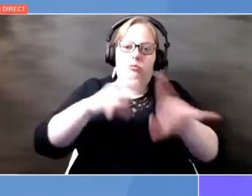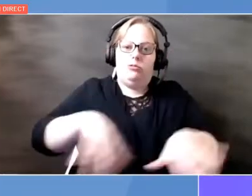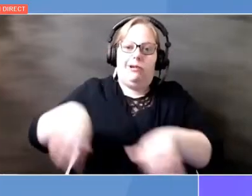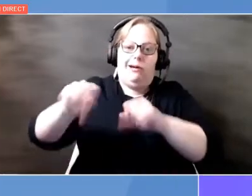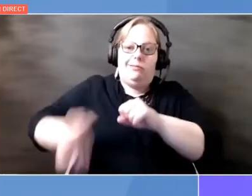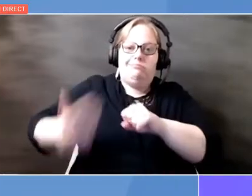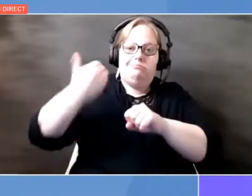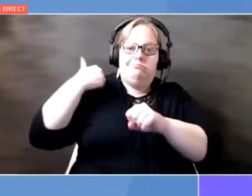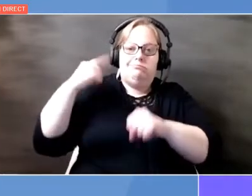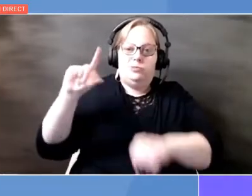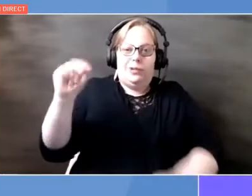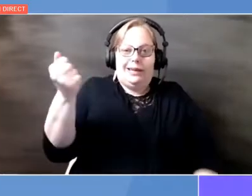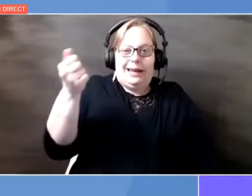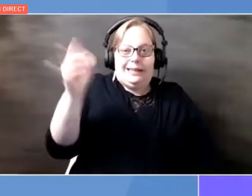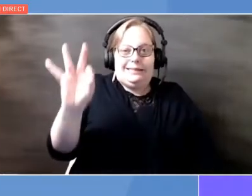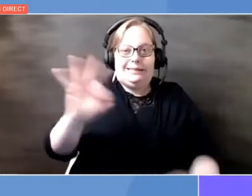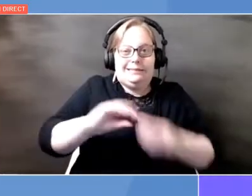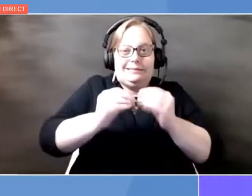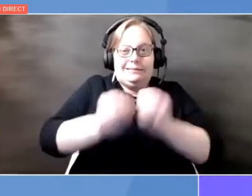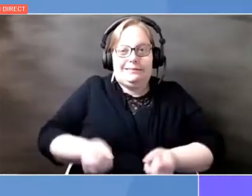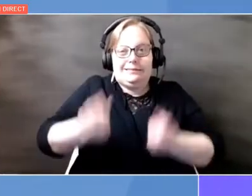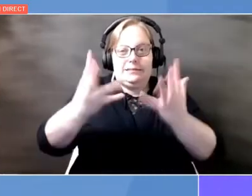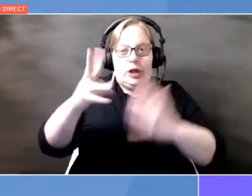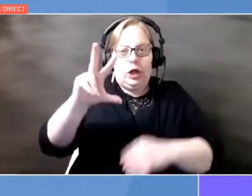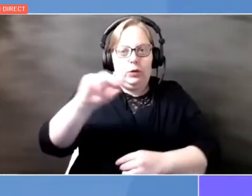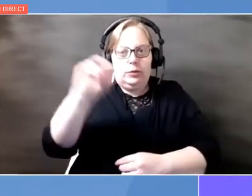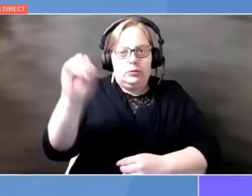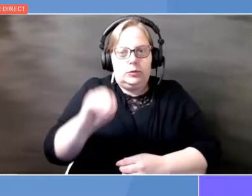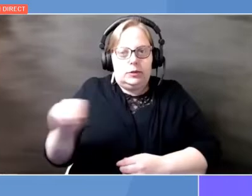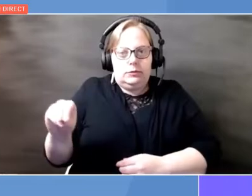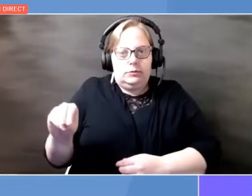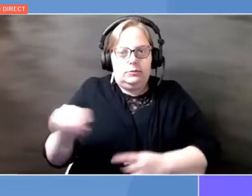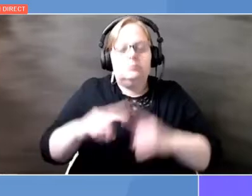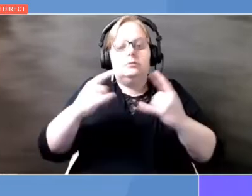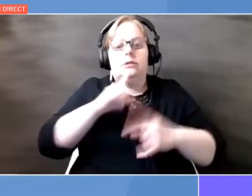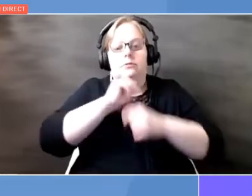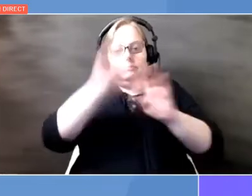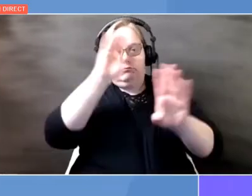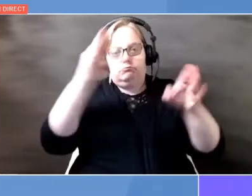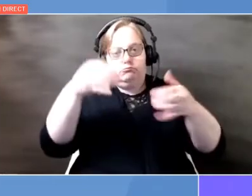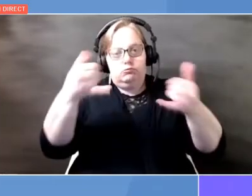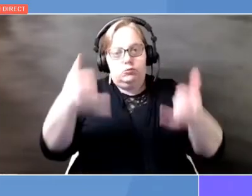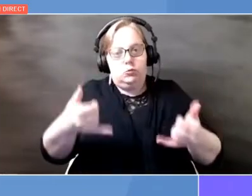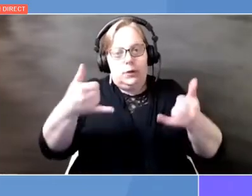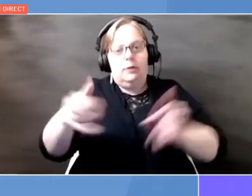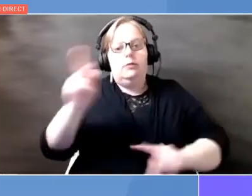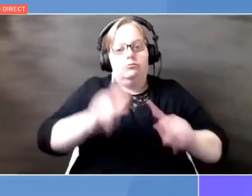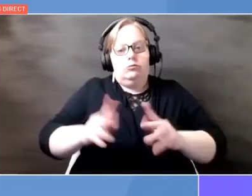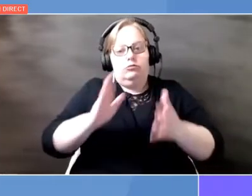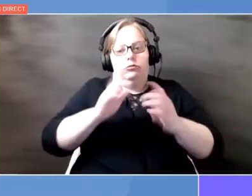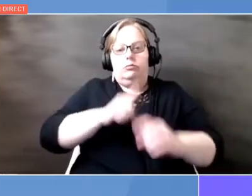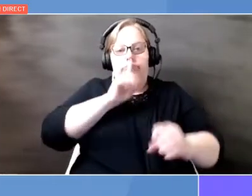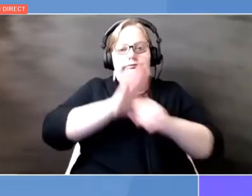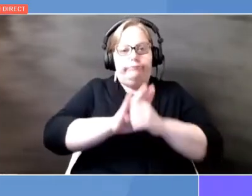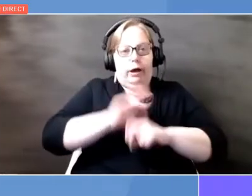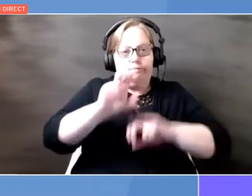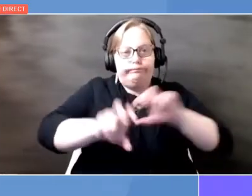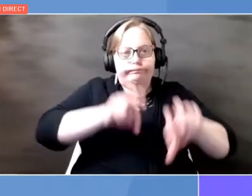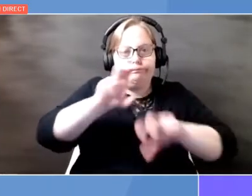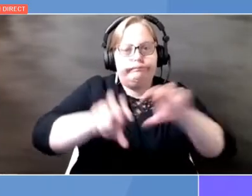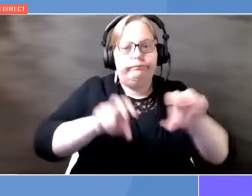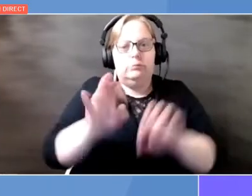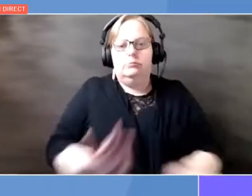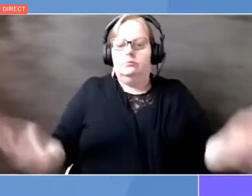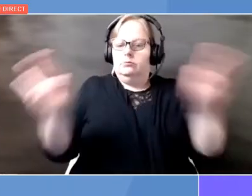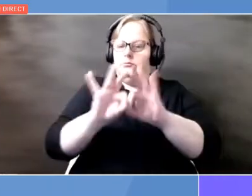30%. But, as is the focus of today, those pledges are meaningful and important, but it's action